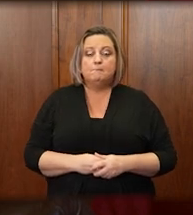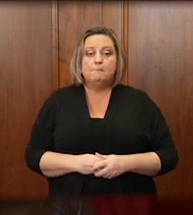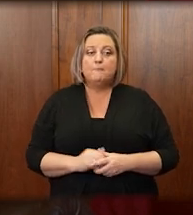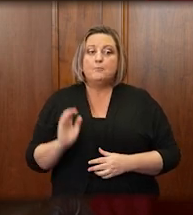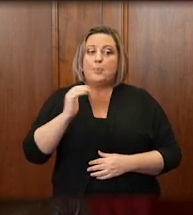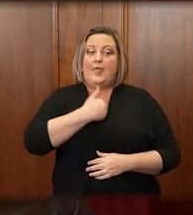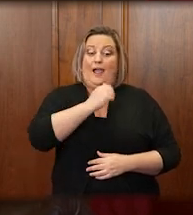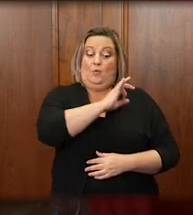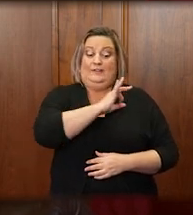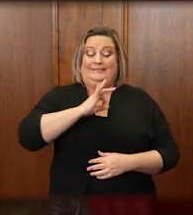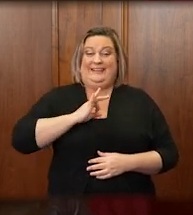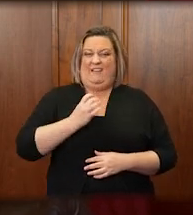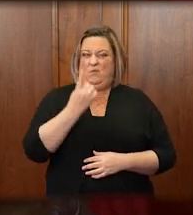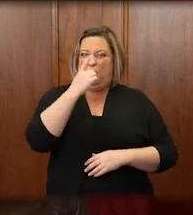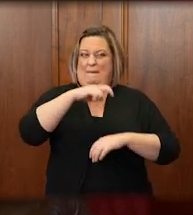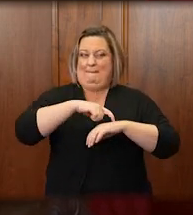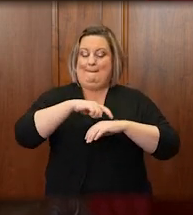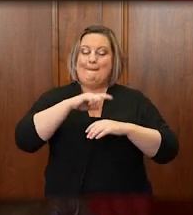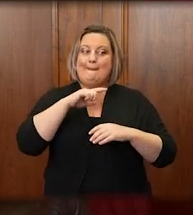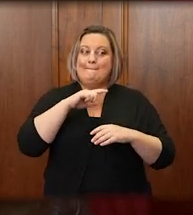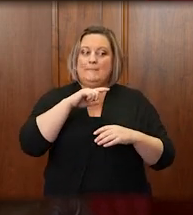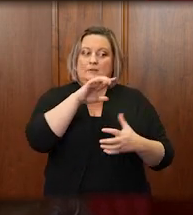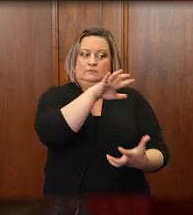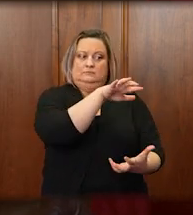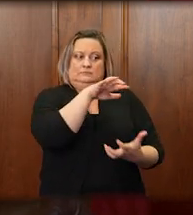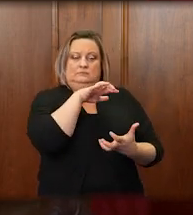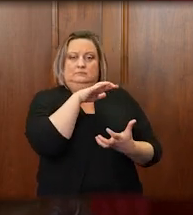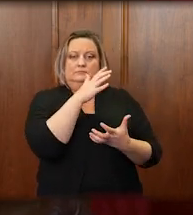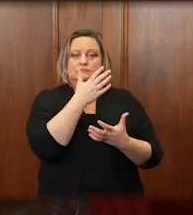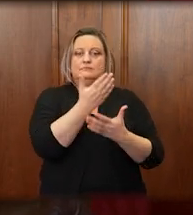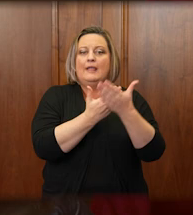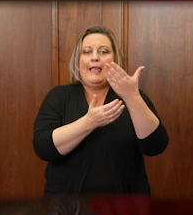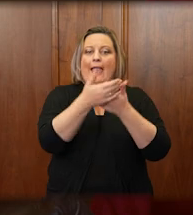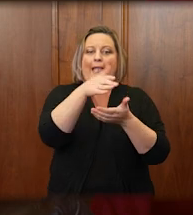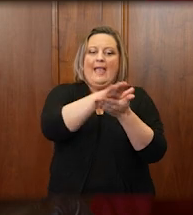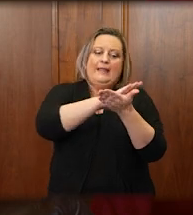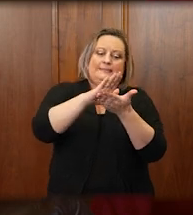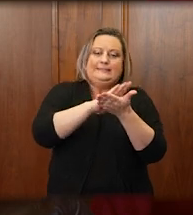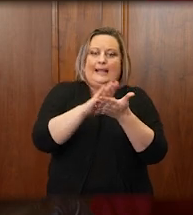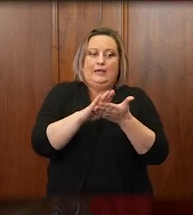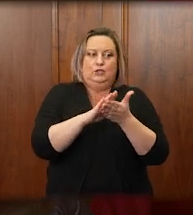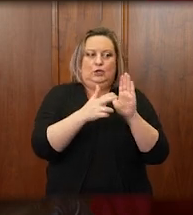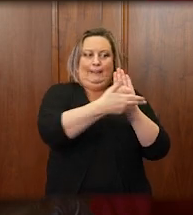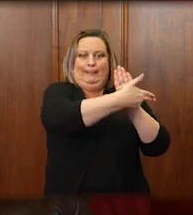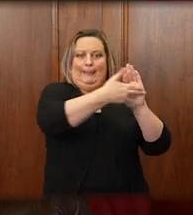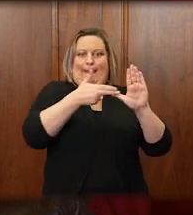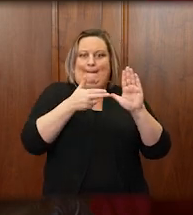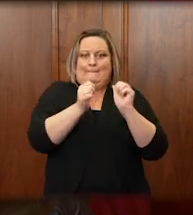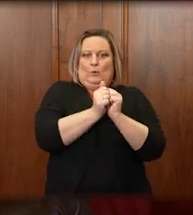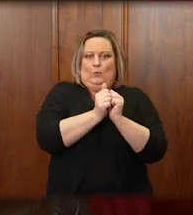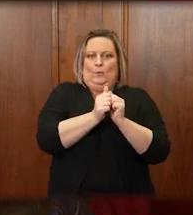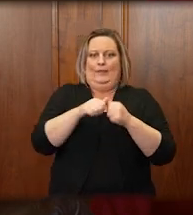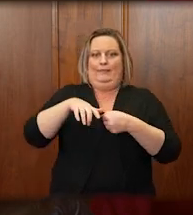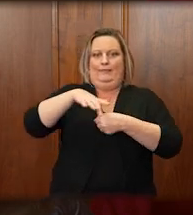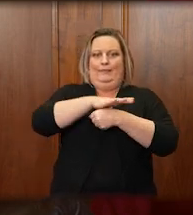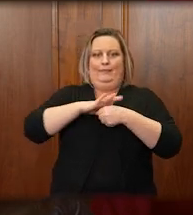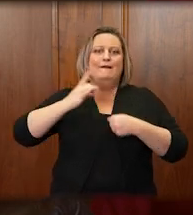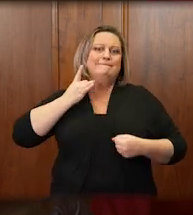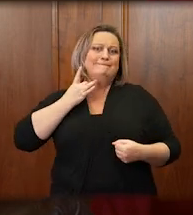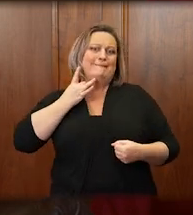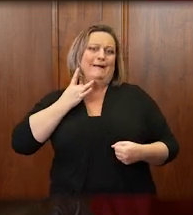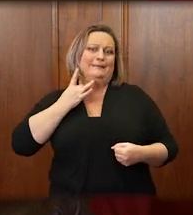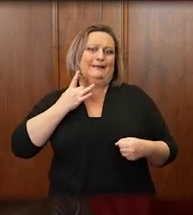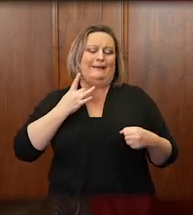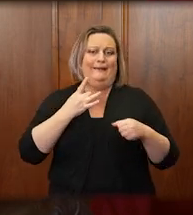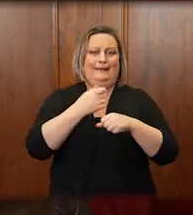obtained hand sanitizer that came in gallon jugs bearing the logo of a vodka distillery, which they then transferred